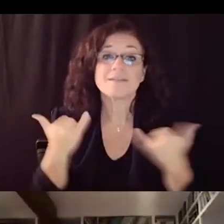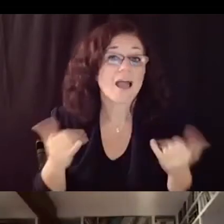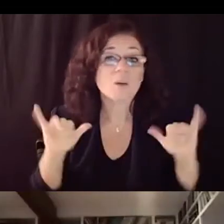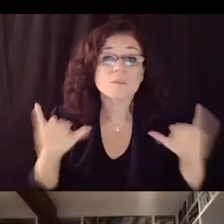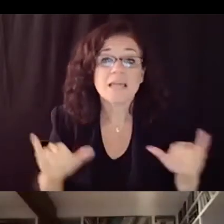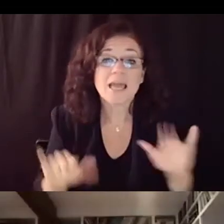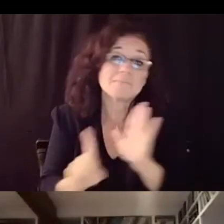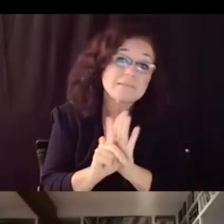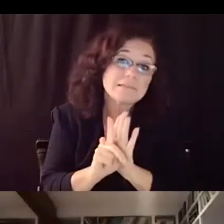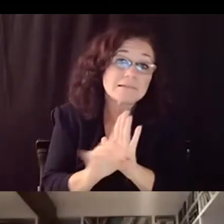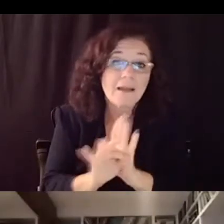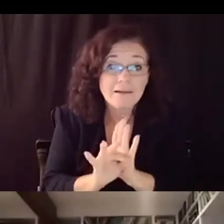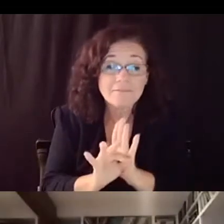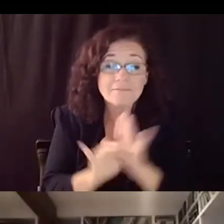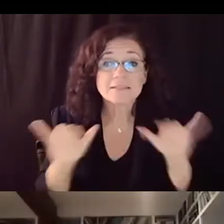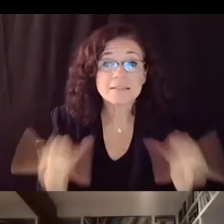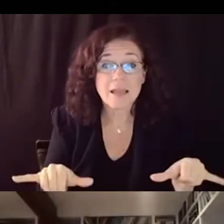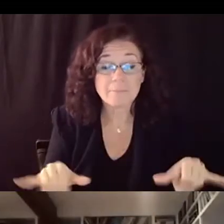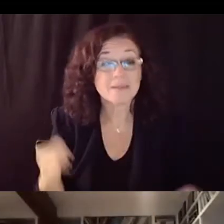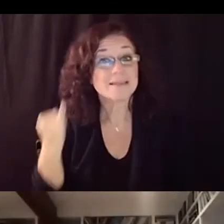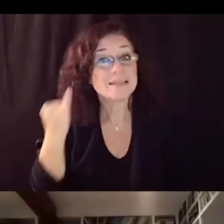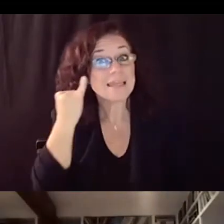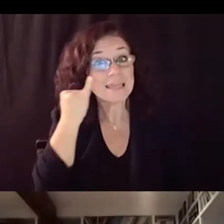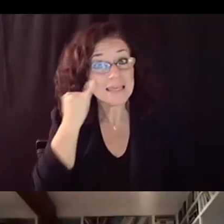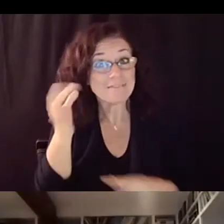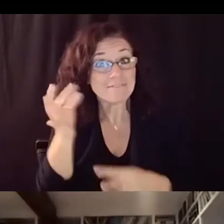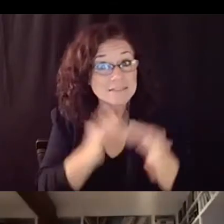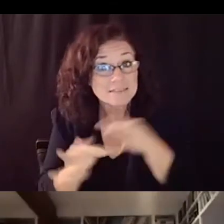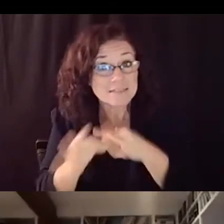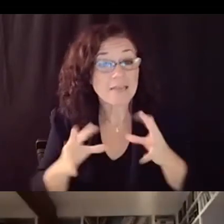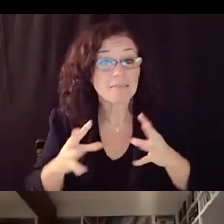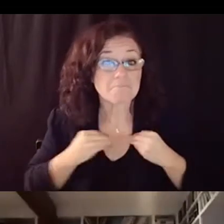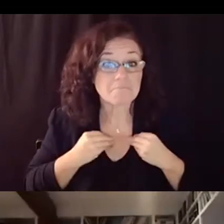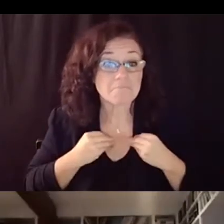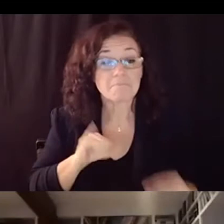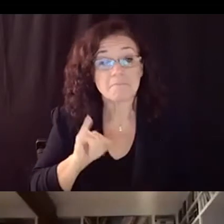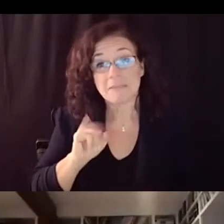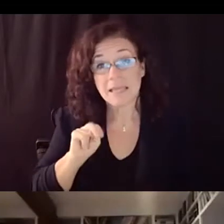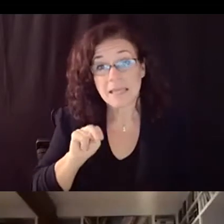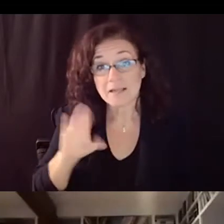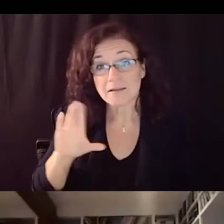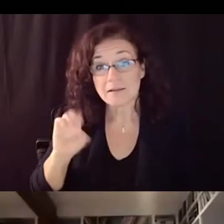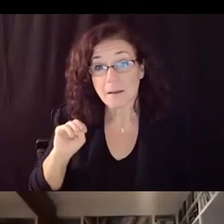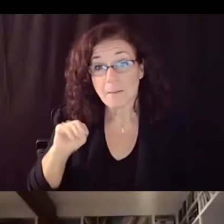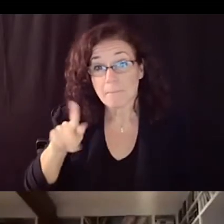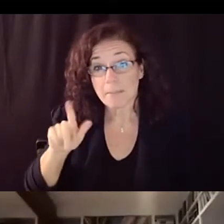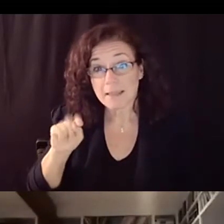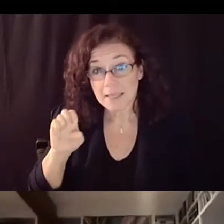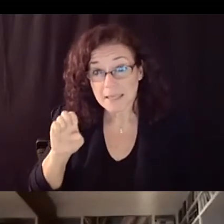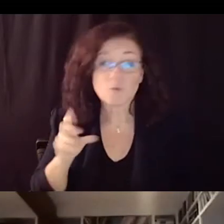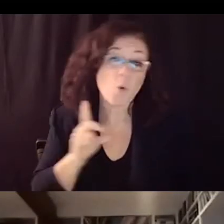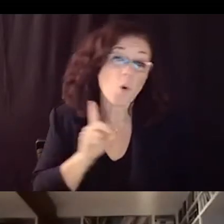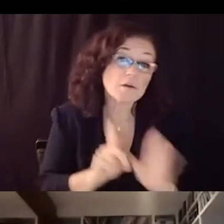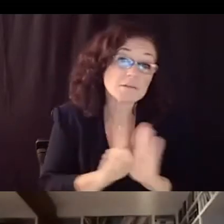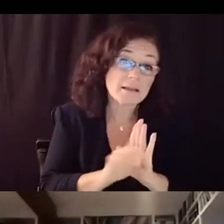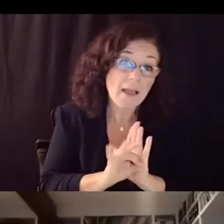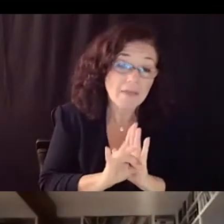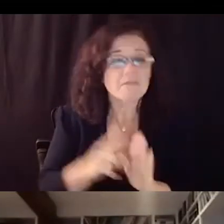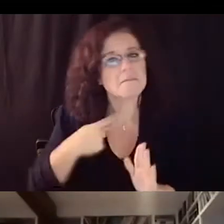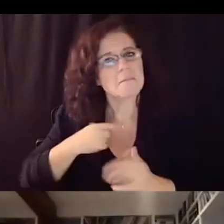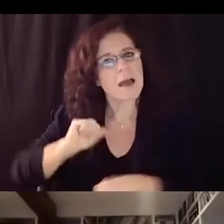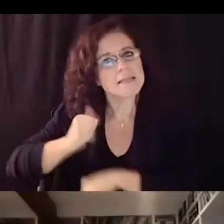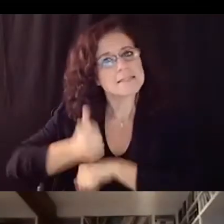if they get an incomplete or a d non-credit and then i set them up on a learning plan and